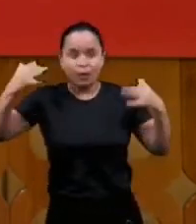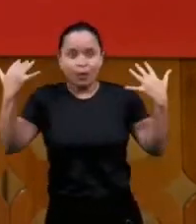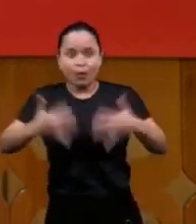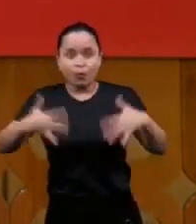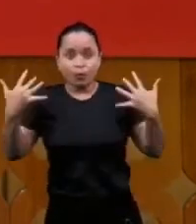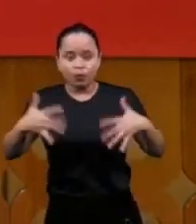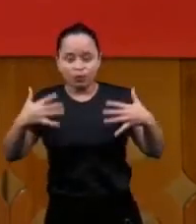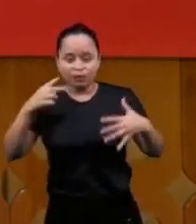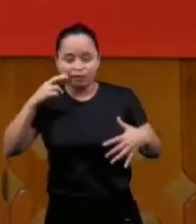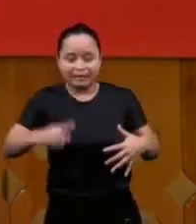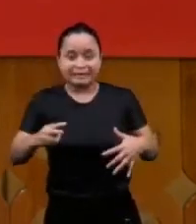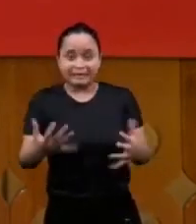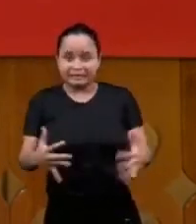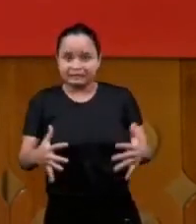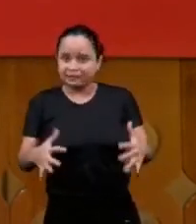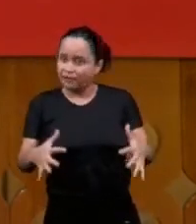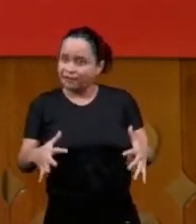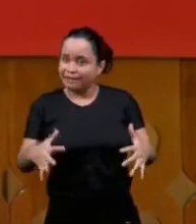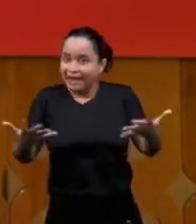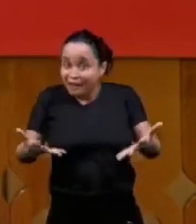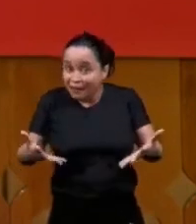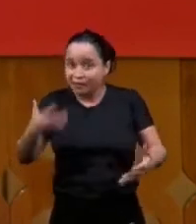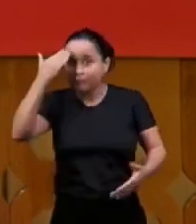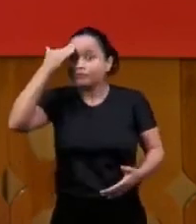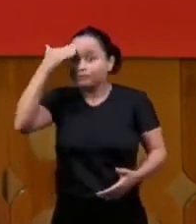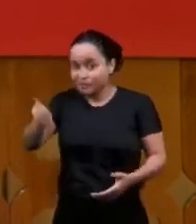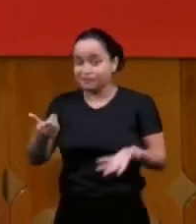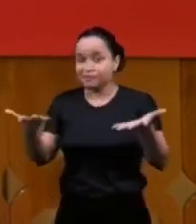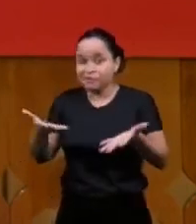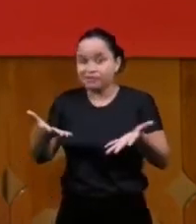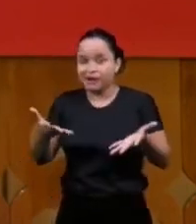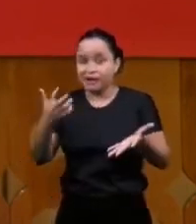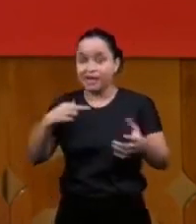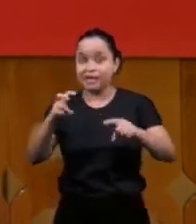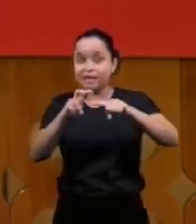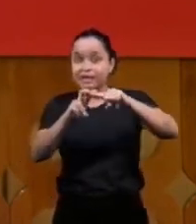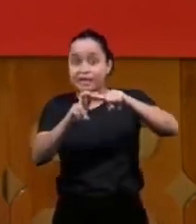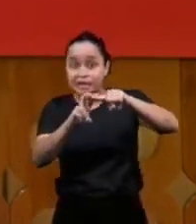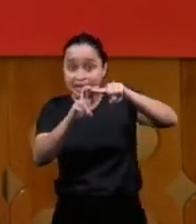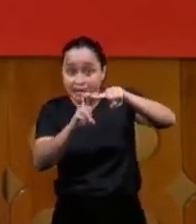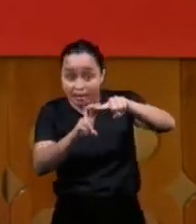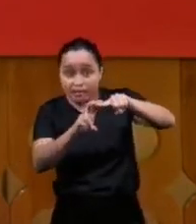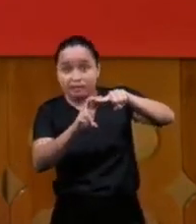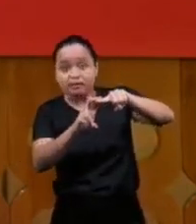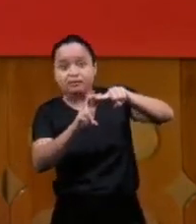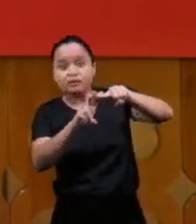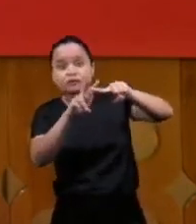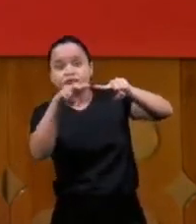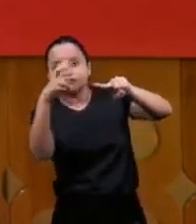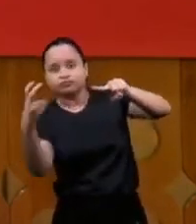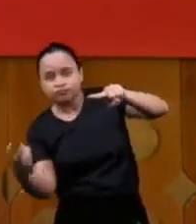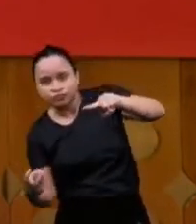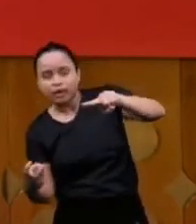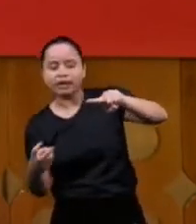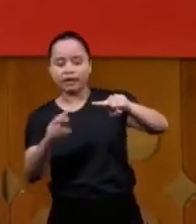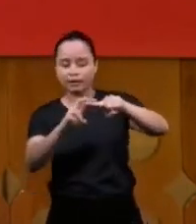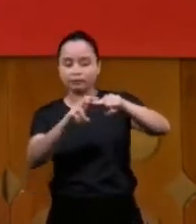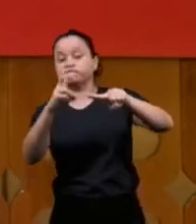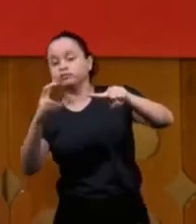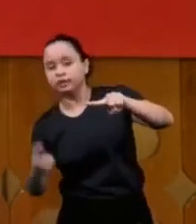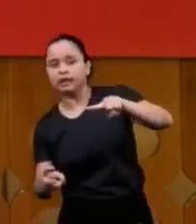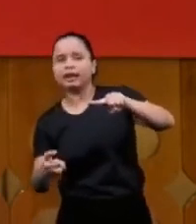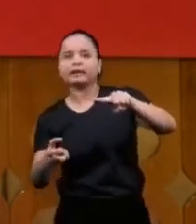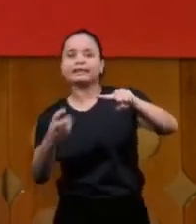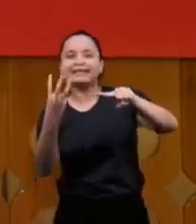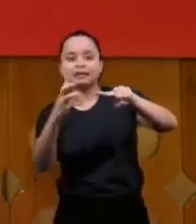and it was huge height and I started to I was I I was the one that had to I couldn't even do a half of one and I had to do